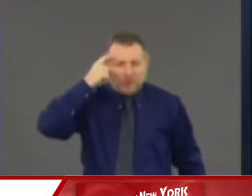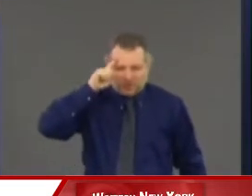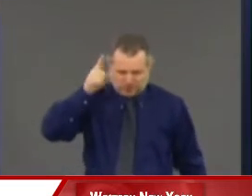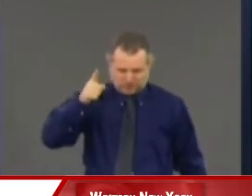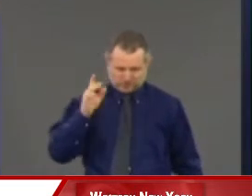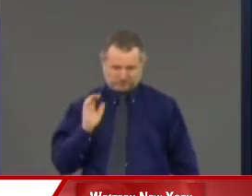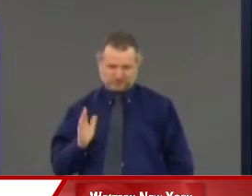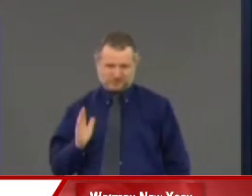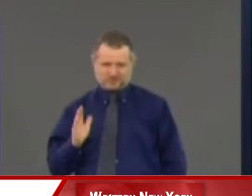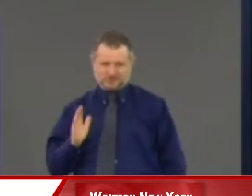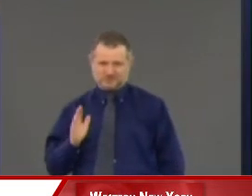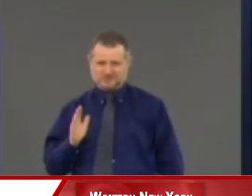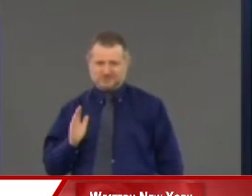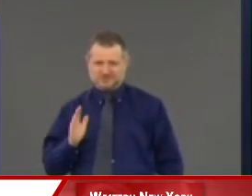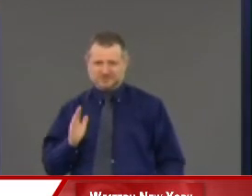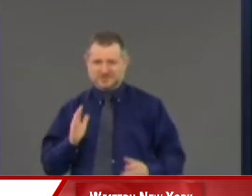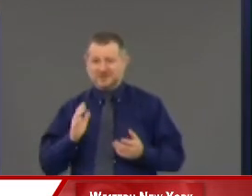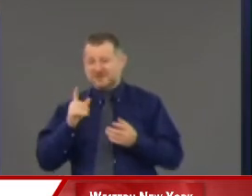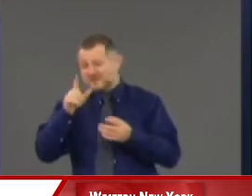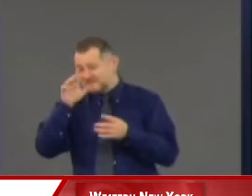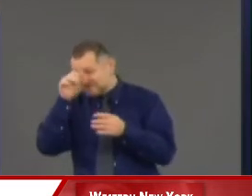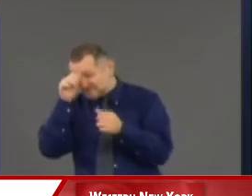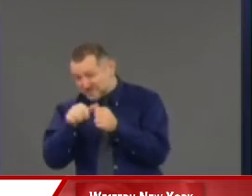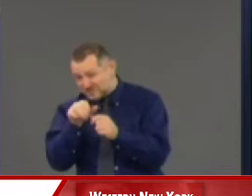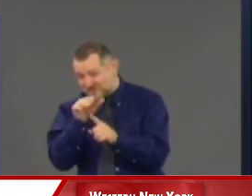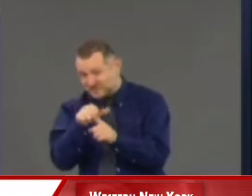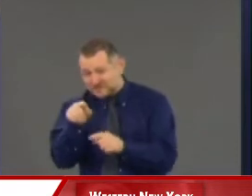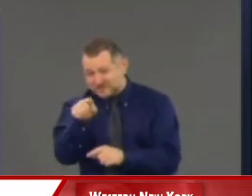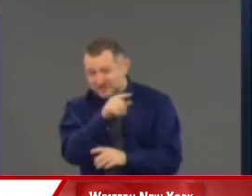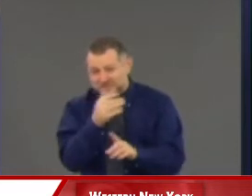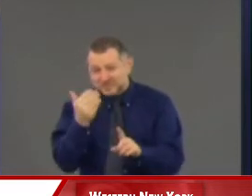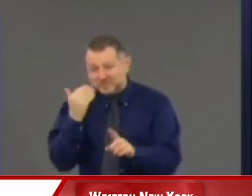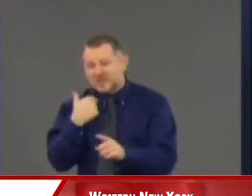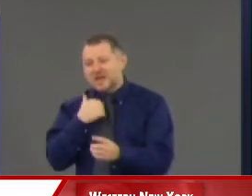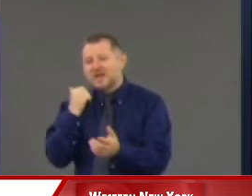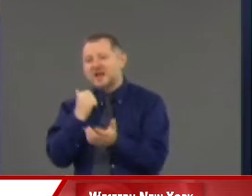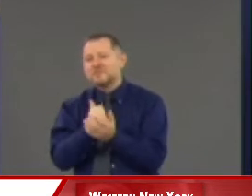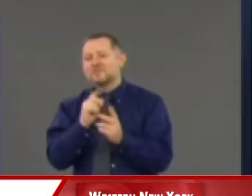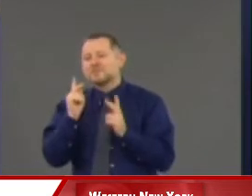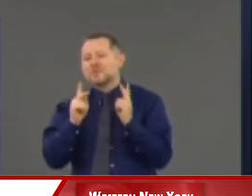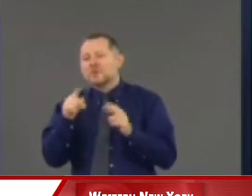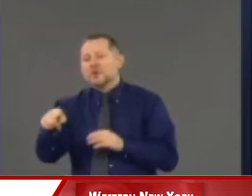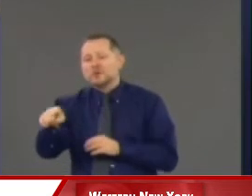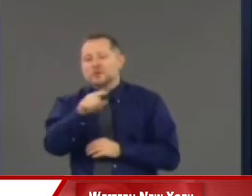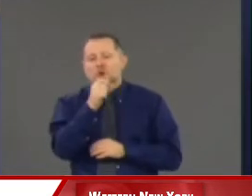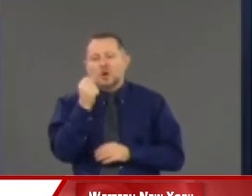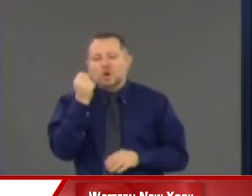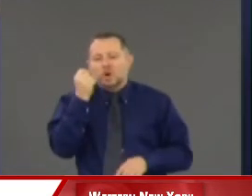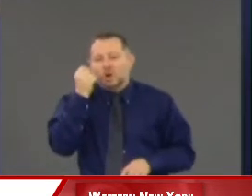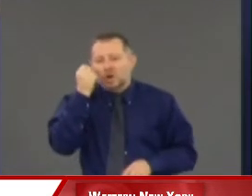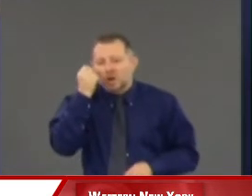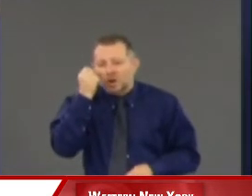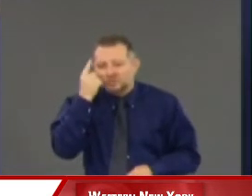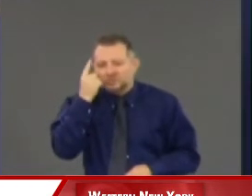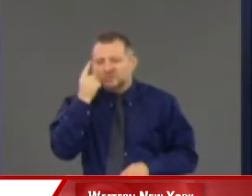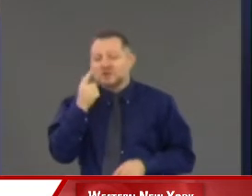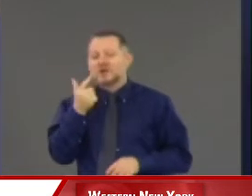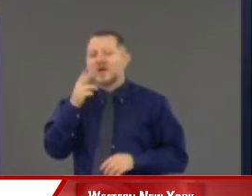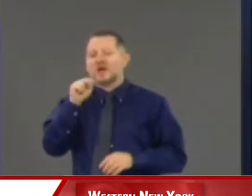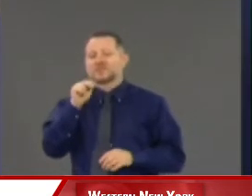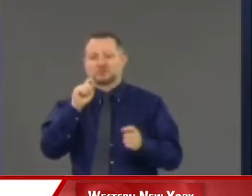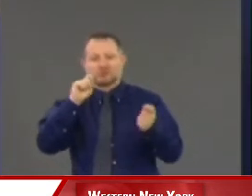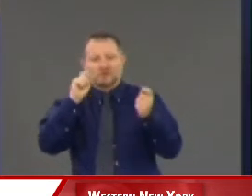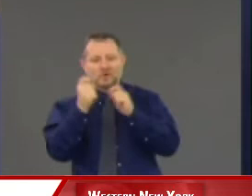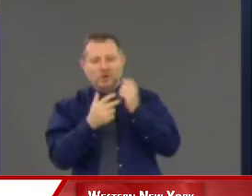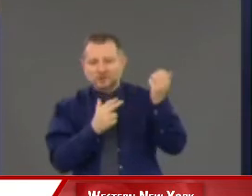You remember how we focused people on passing gun reform and what